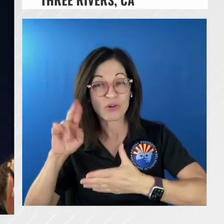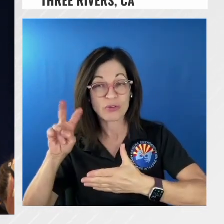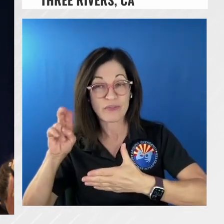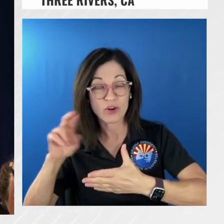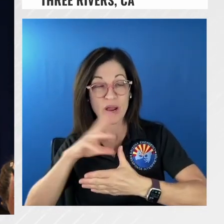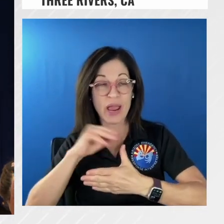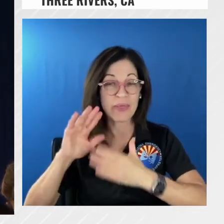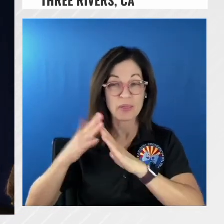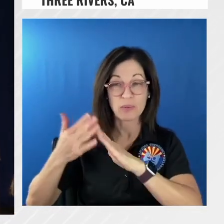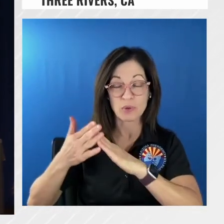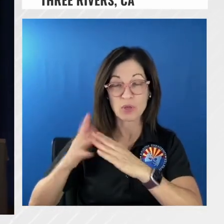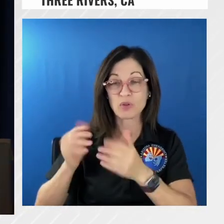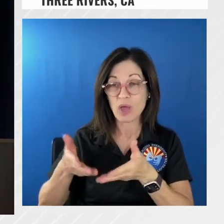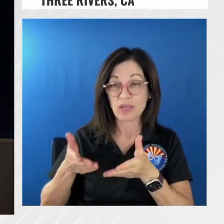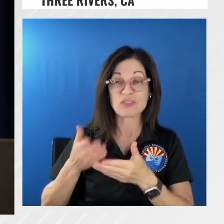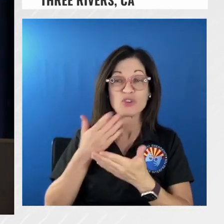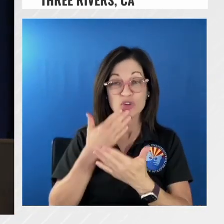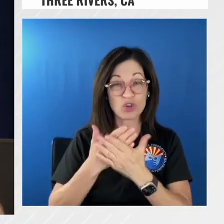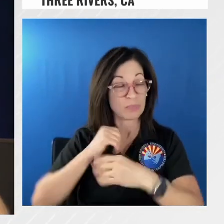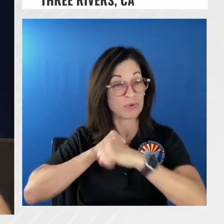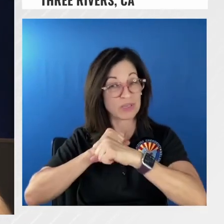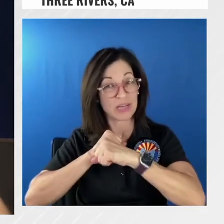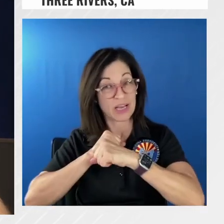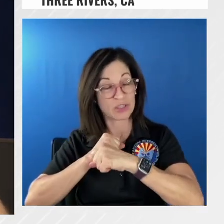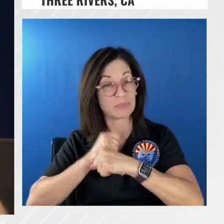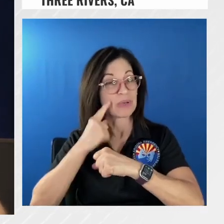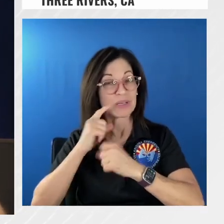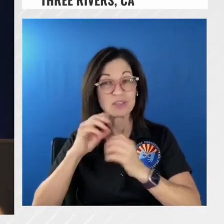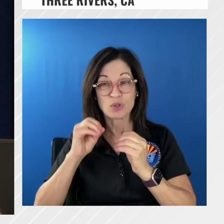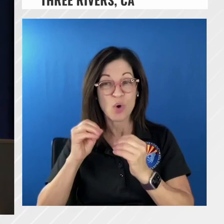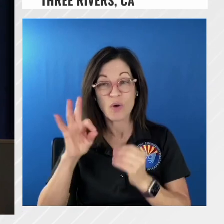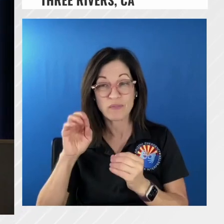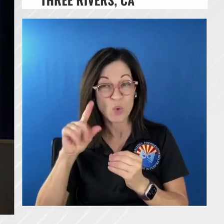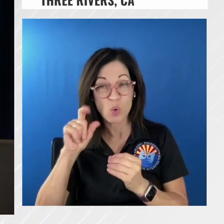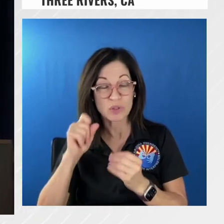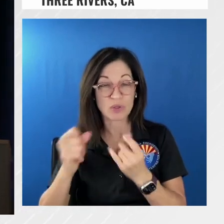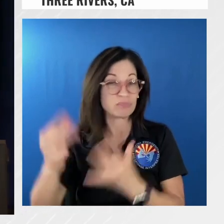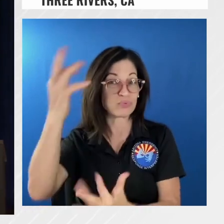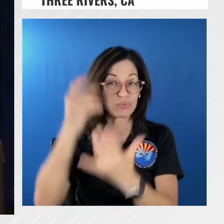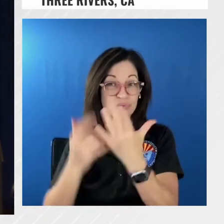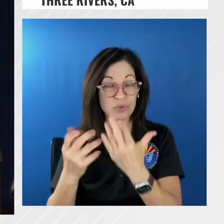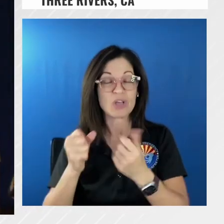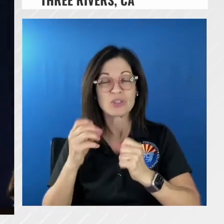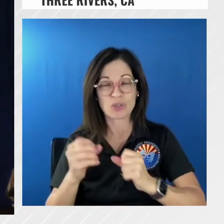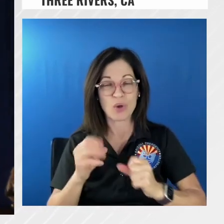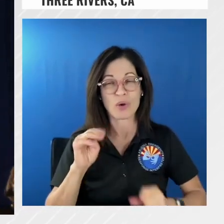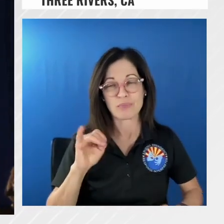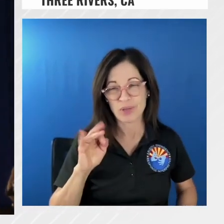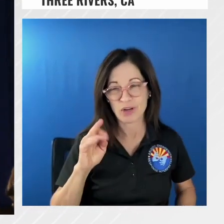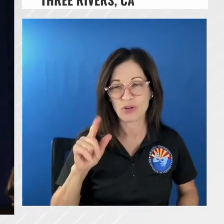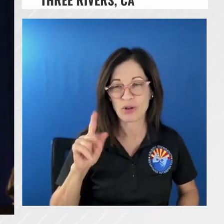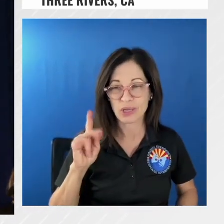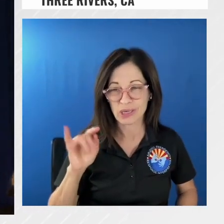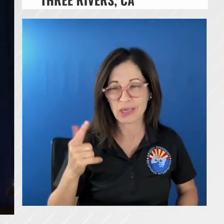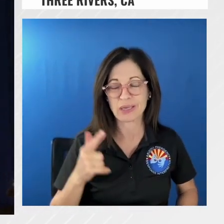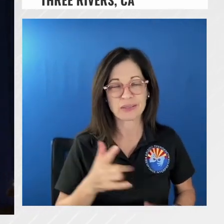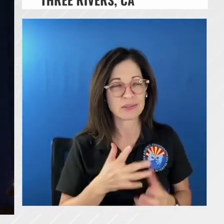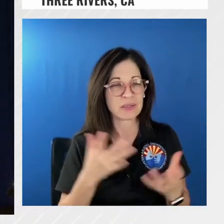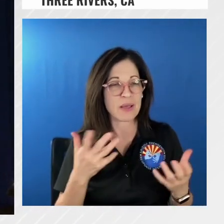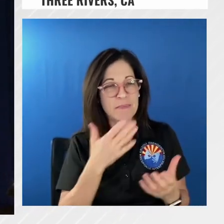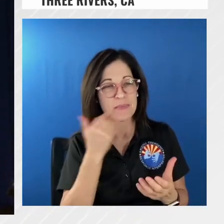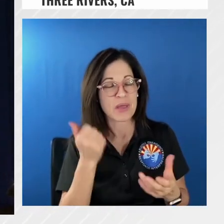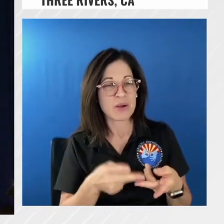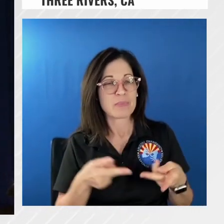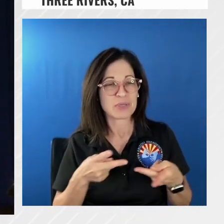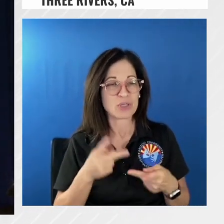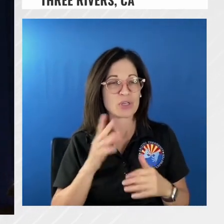some good protection gives some buffer there and so mineral king is sitting a whole lot better than than what we